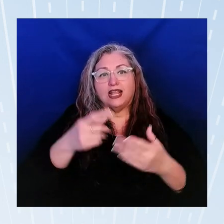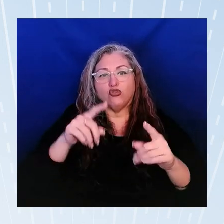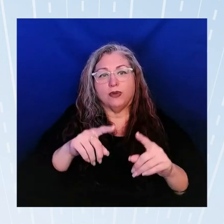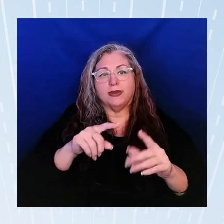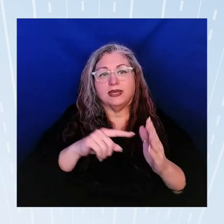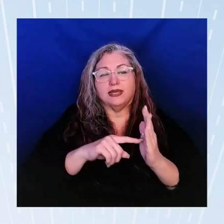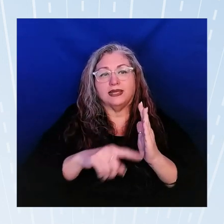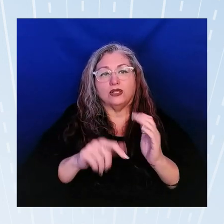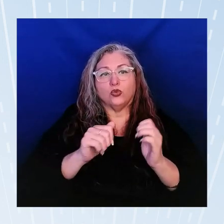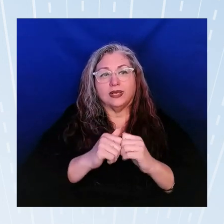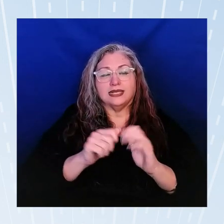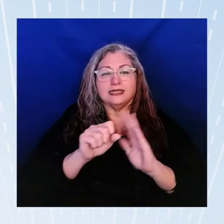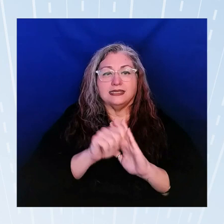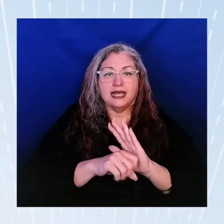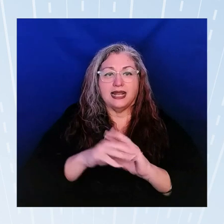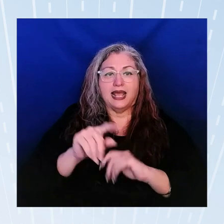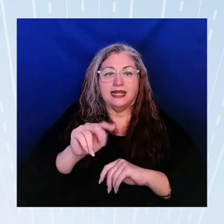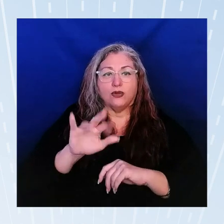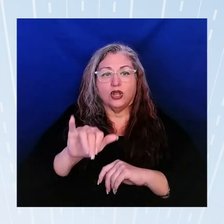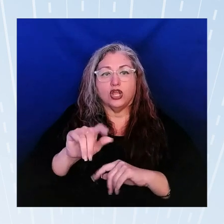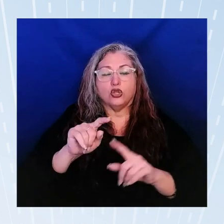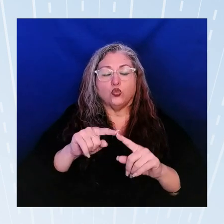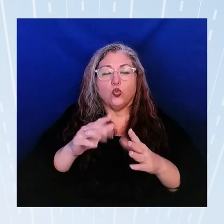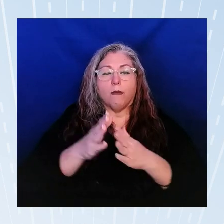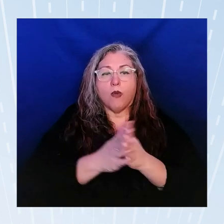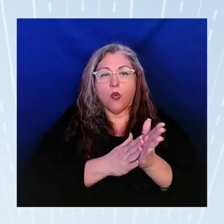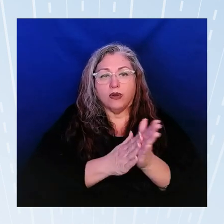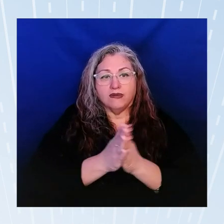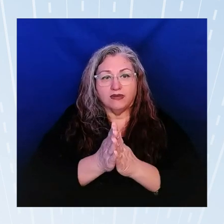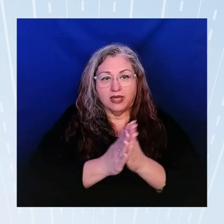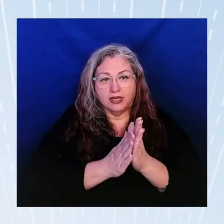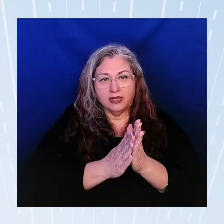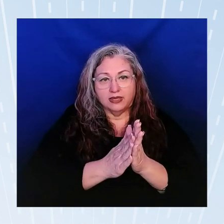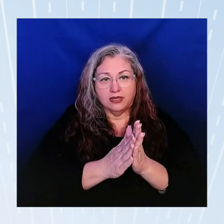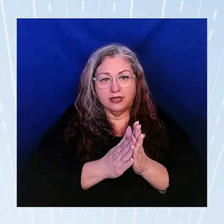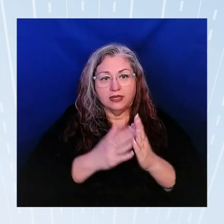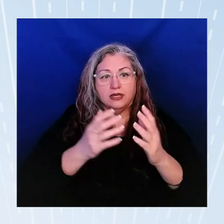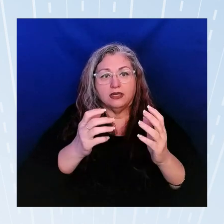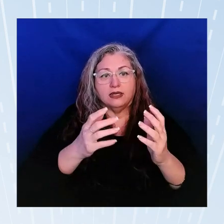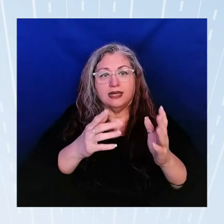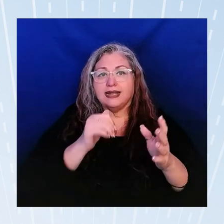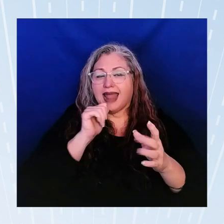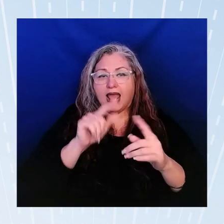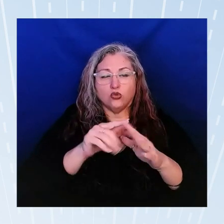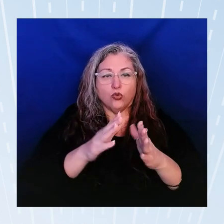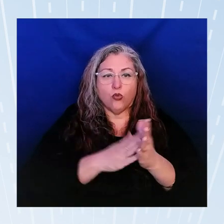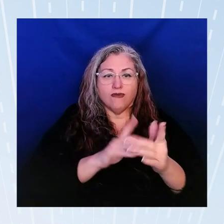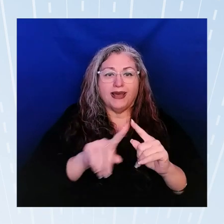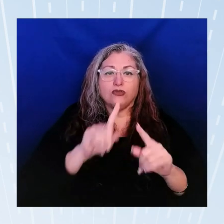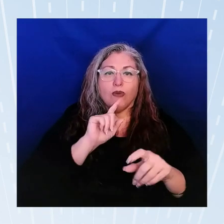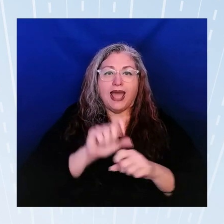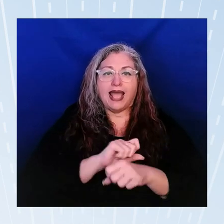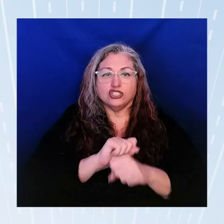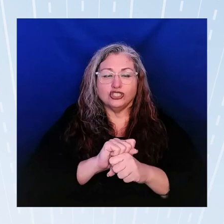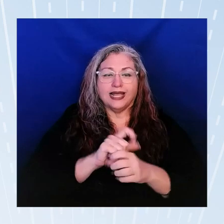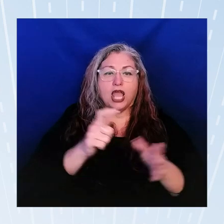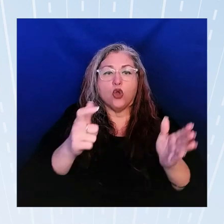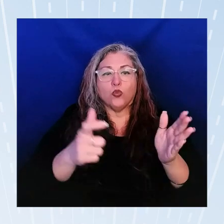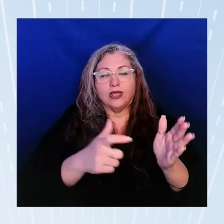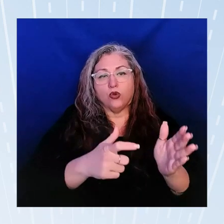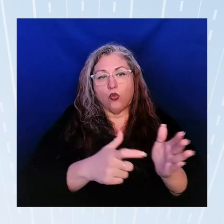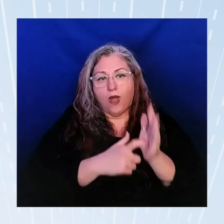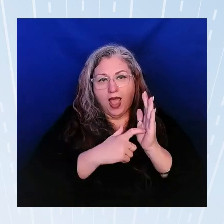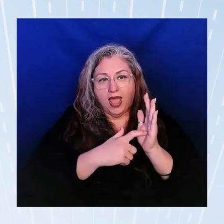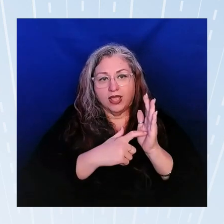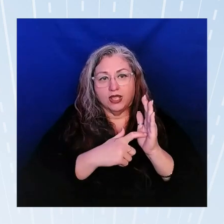territories to motivate so not to motivate but to actually require grantees to